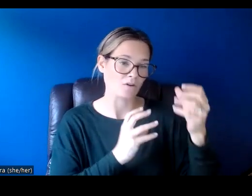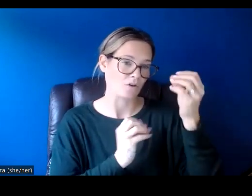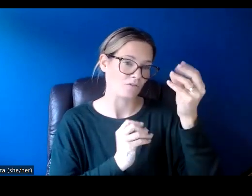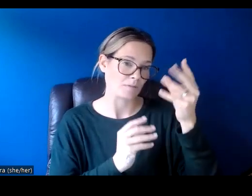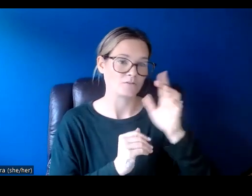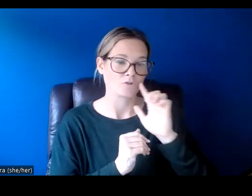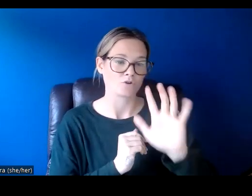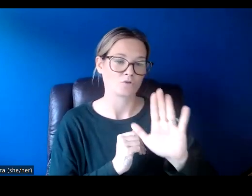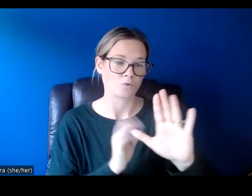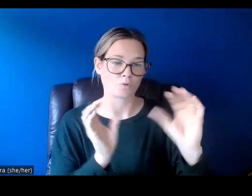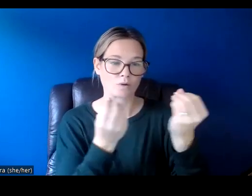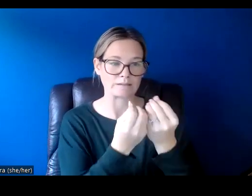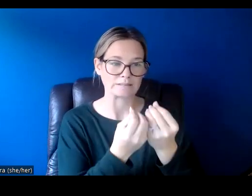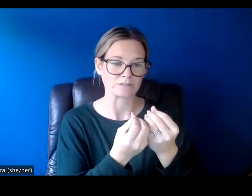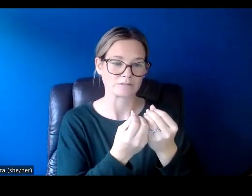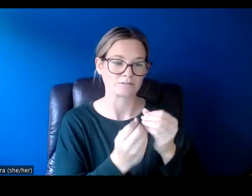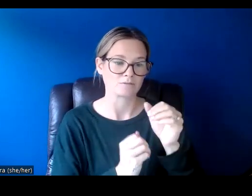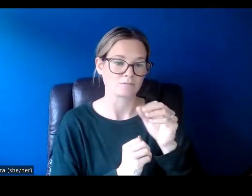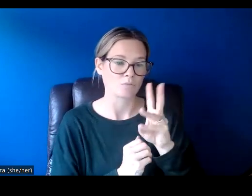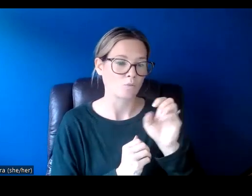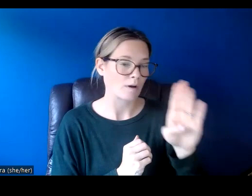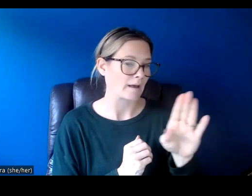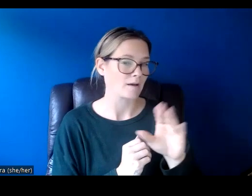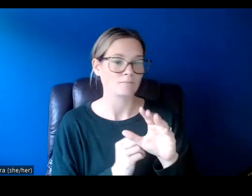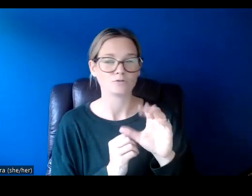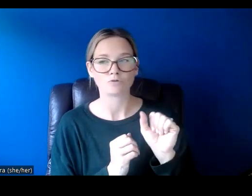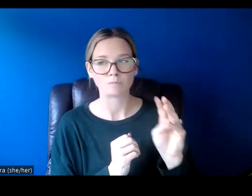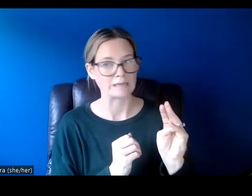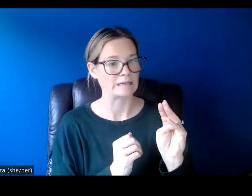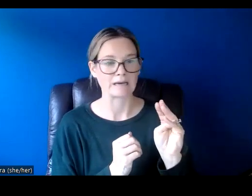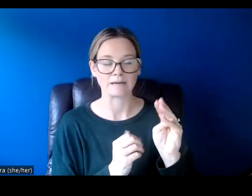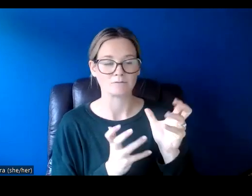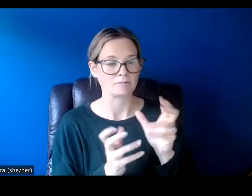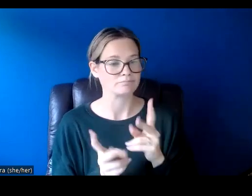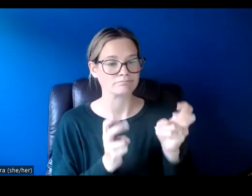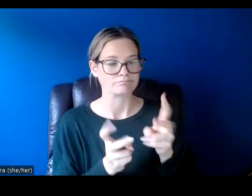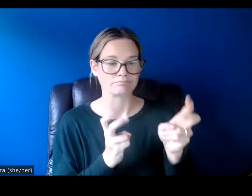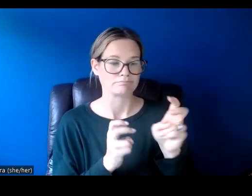for your organization's web presence or social media presence that you would like to share with us.